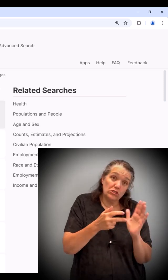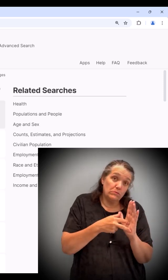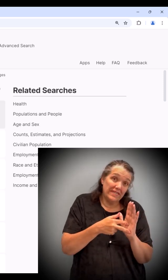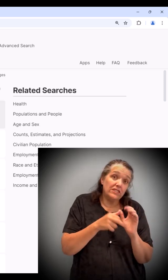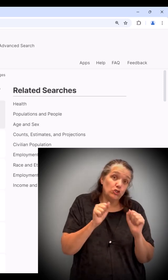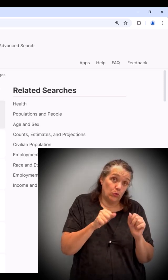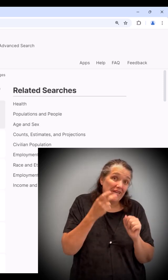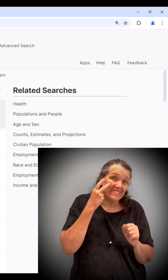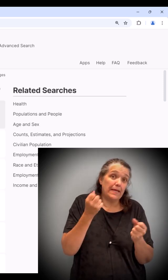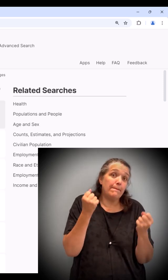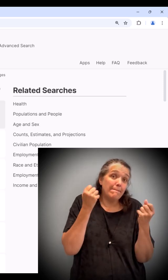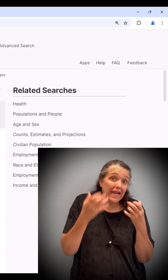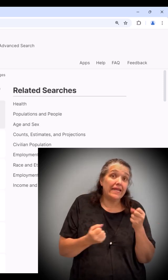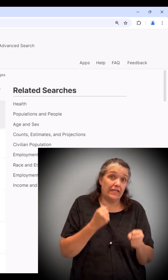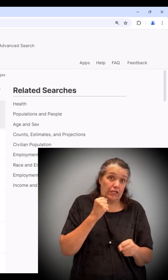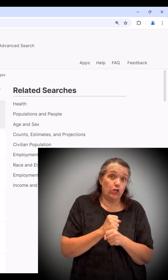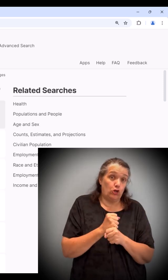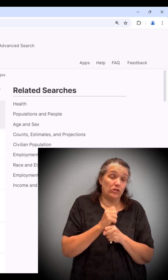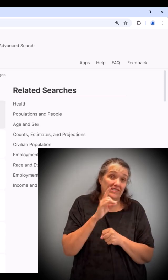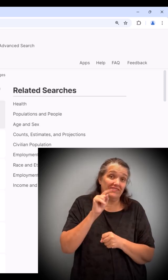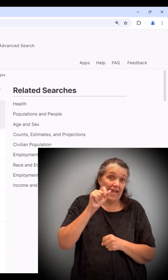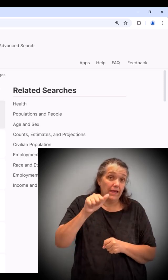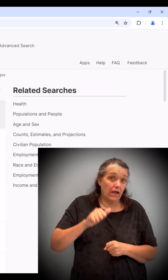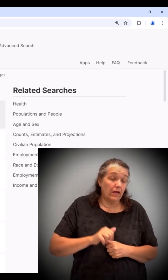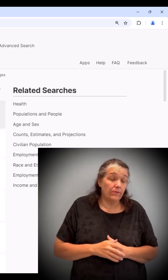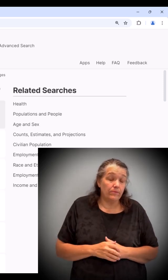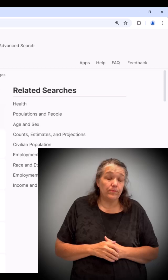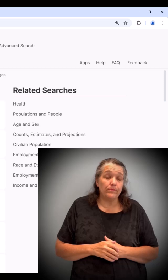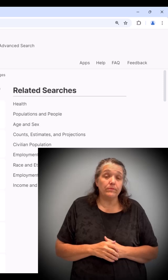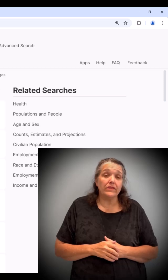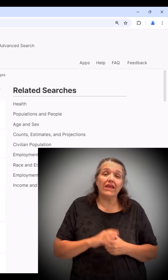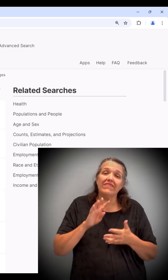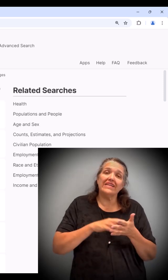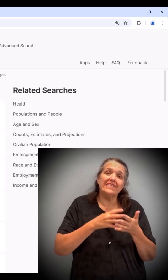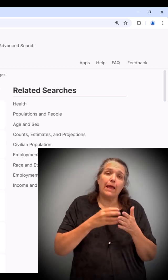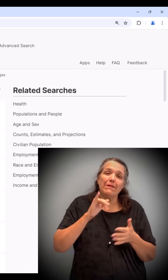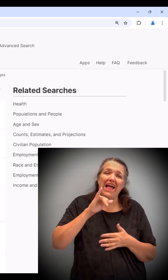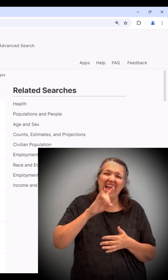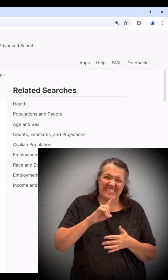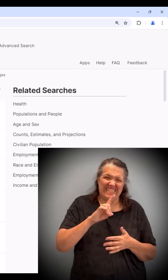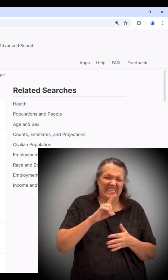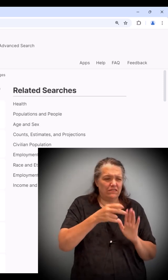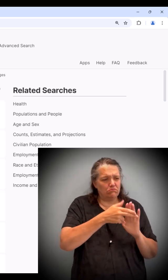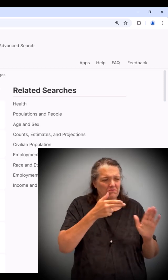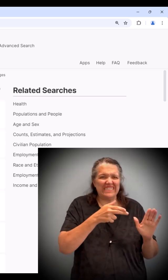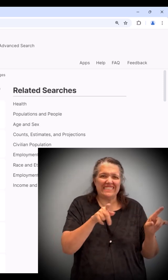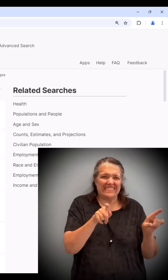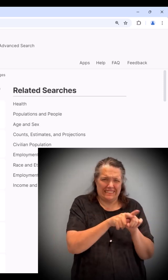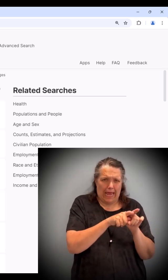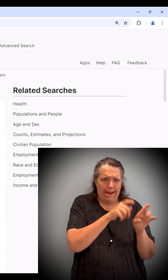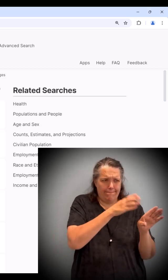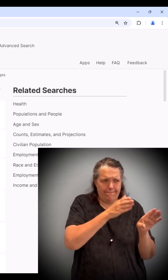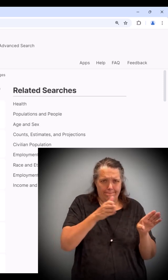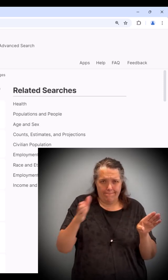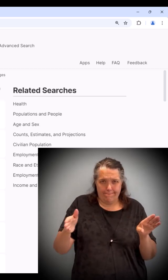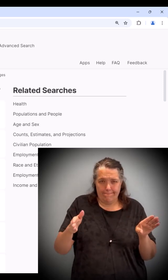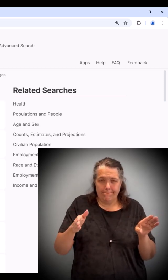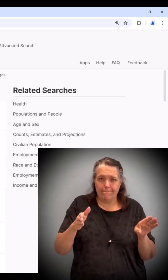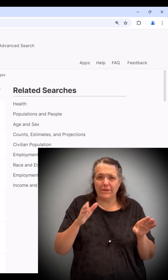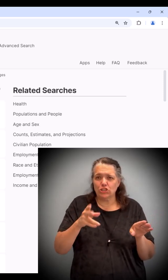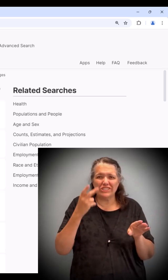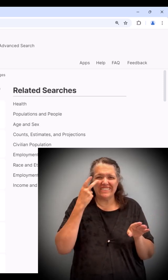The table ID will remain the same over time, making comparisons from year to year easier to analyze